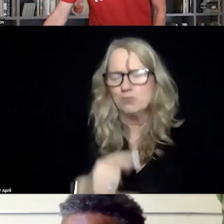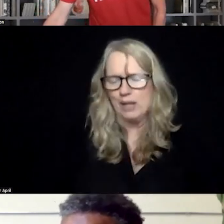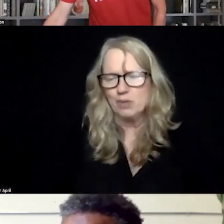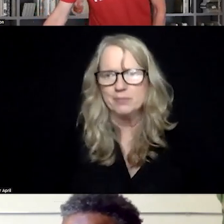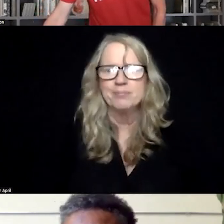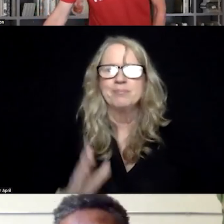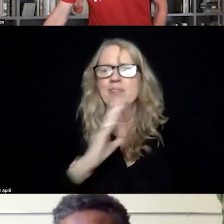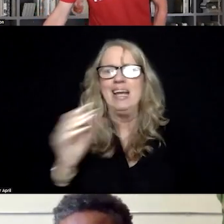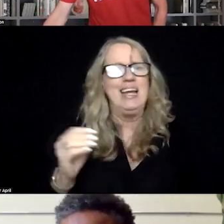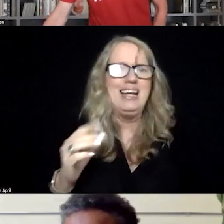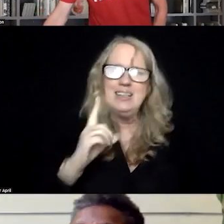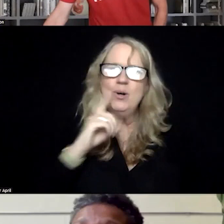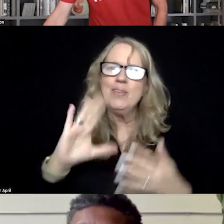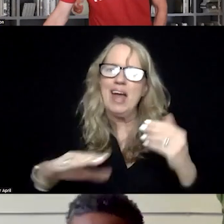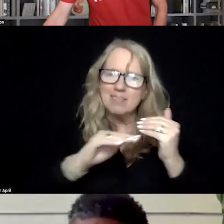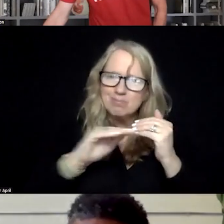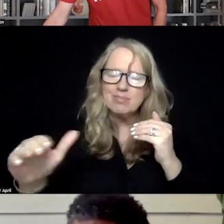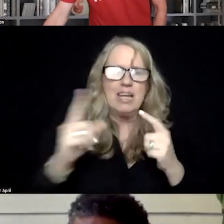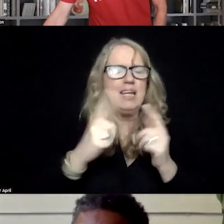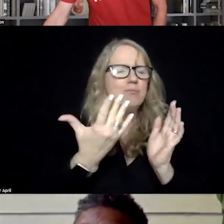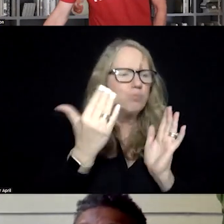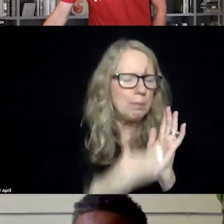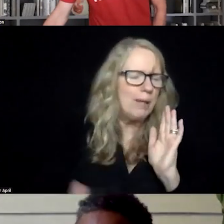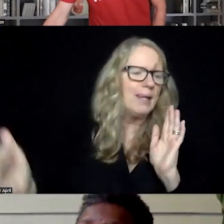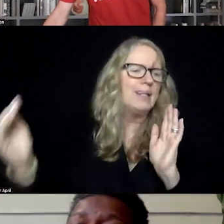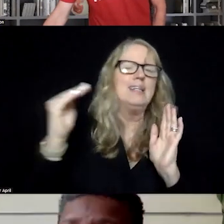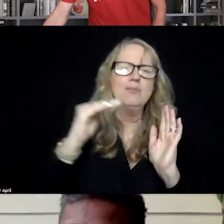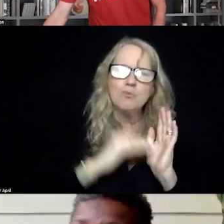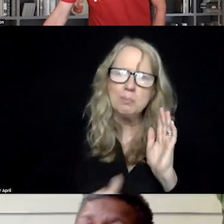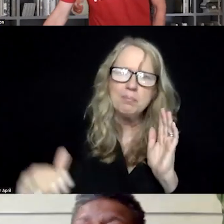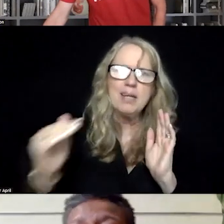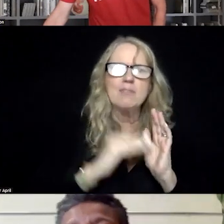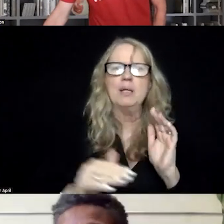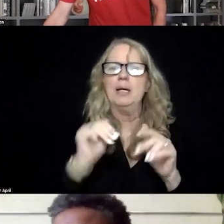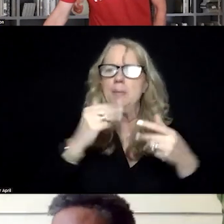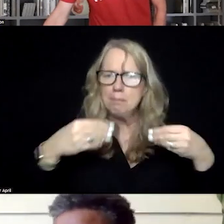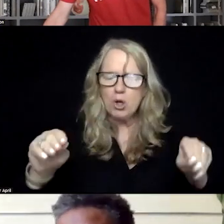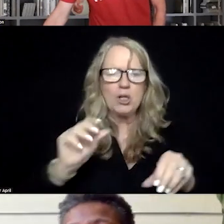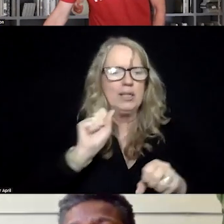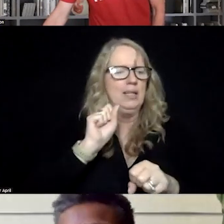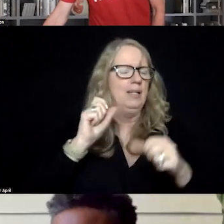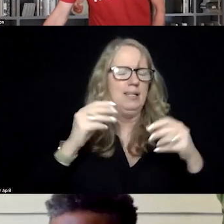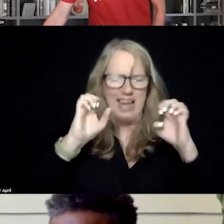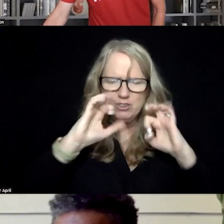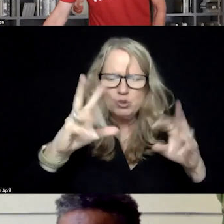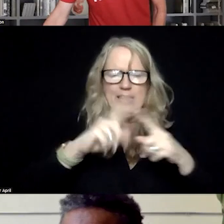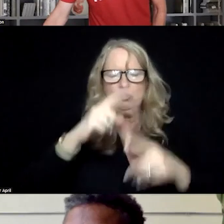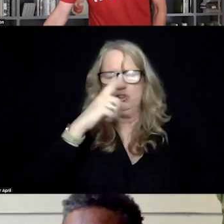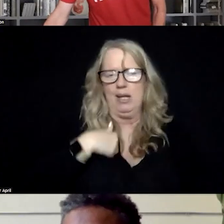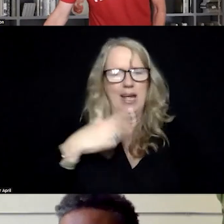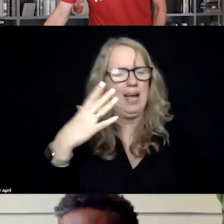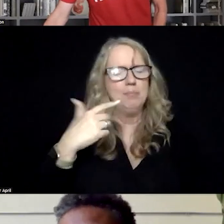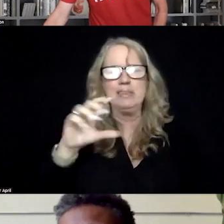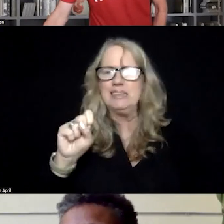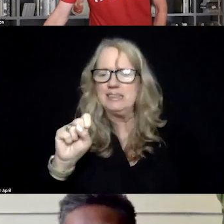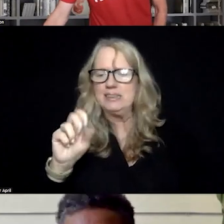third is, is just consistent and repetitive marketing education around mental illness and substance use. I